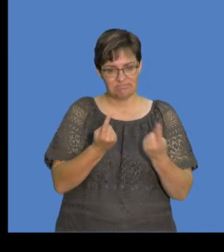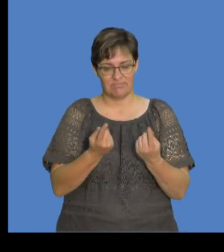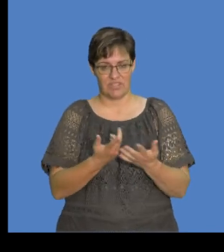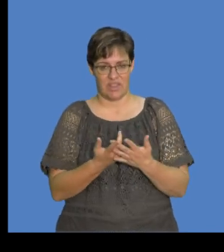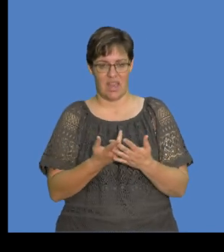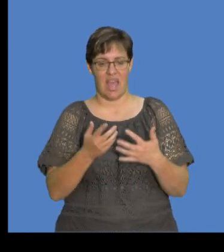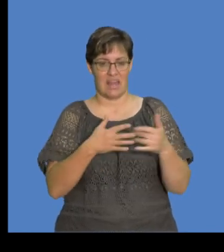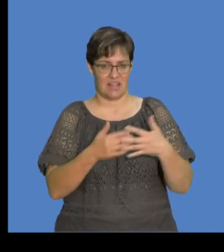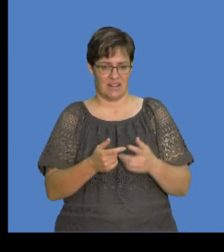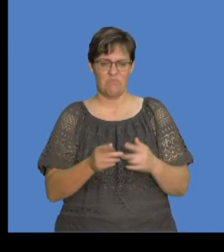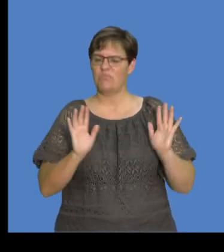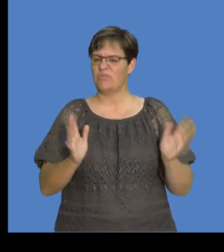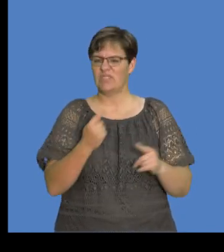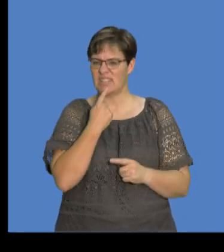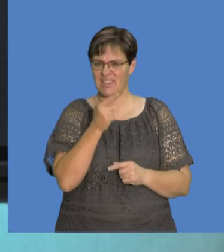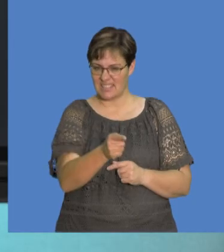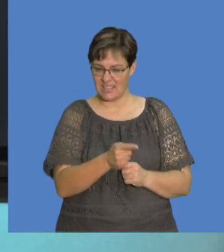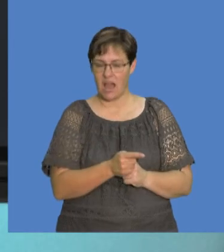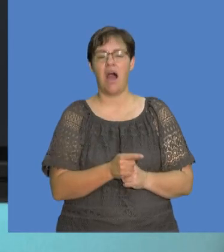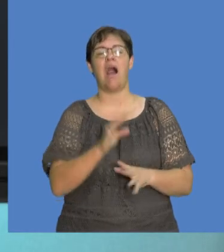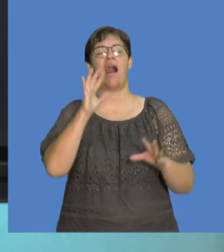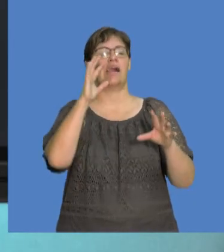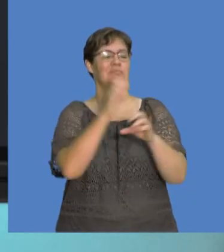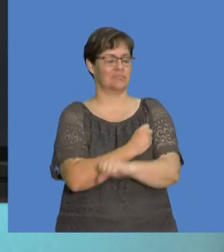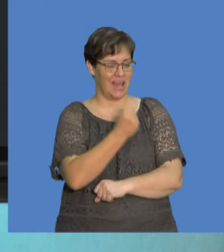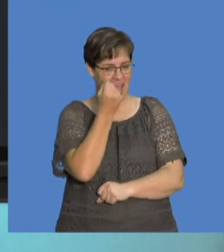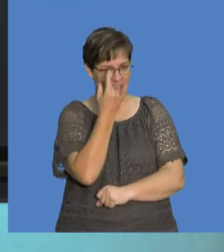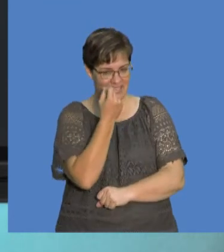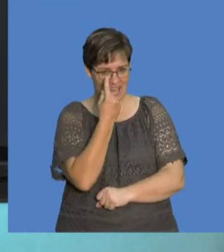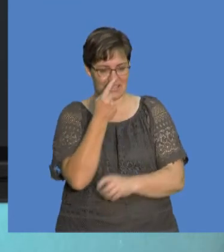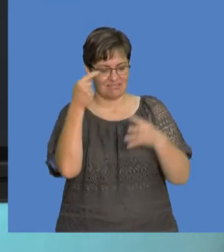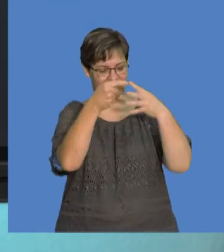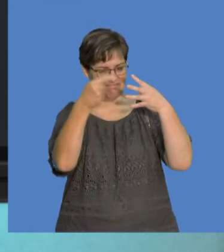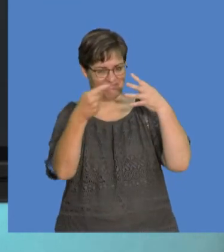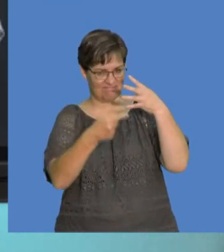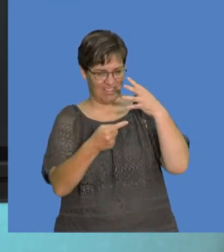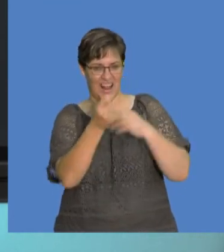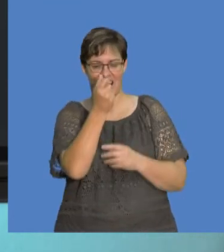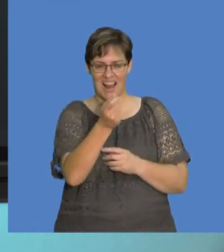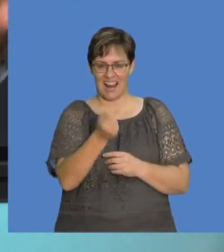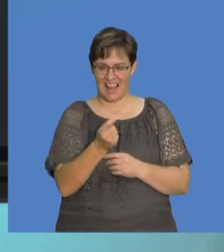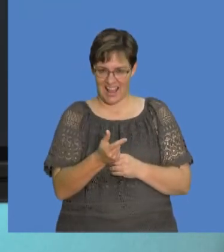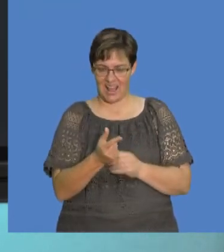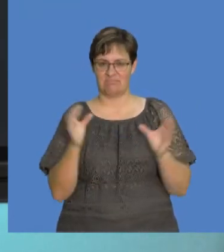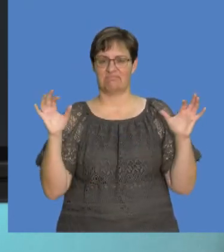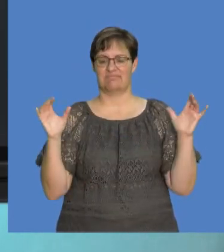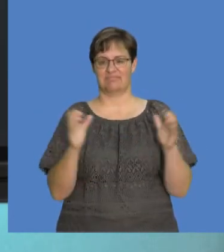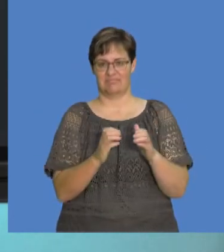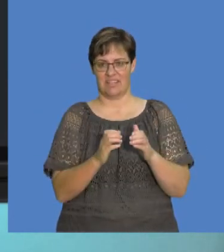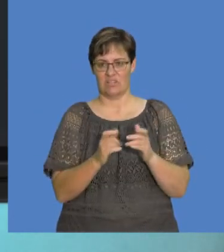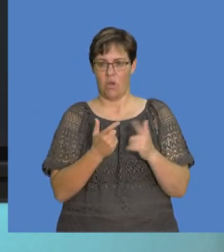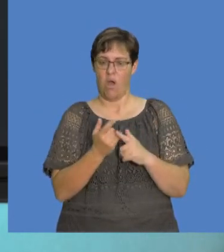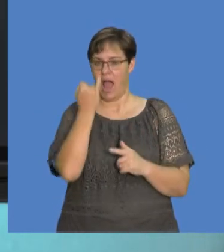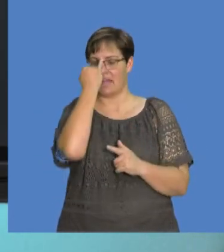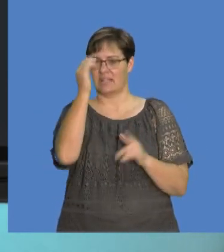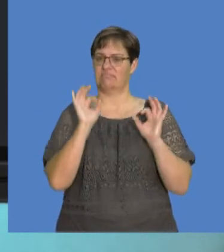interact with each other. Having said that, I think we kind of get the gist of how all these liquid bits, you know,